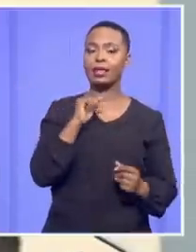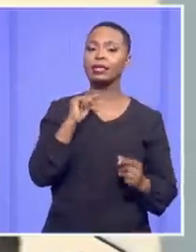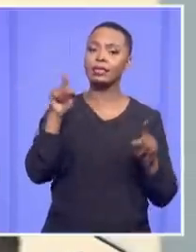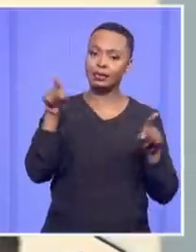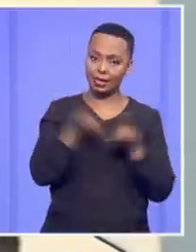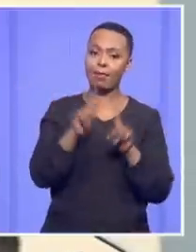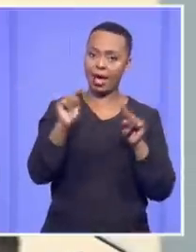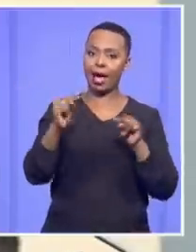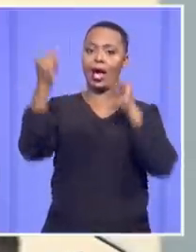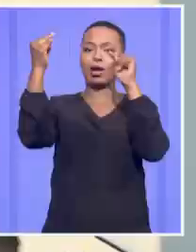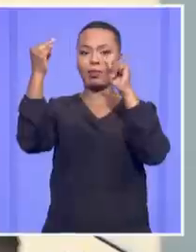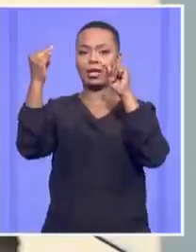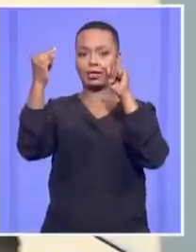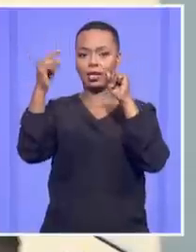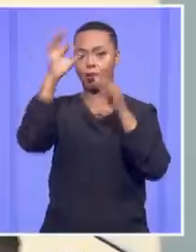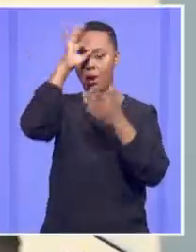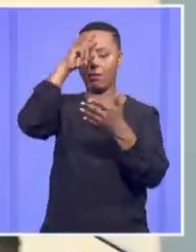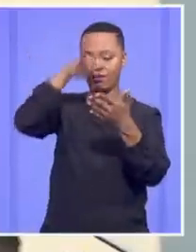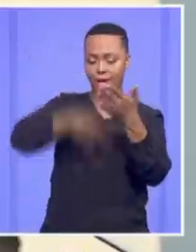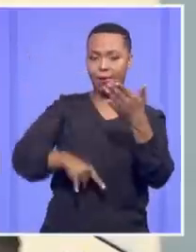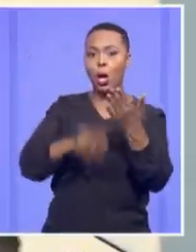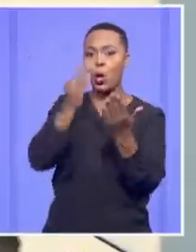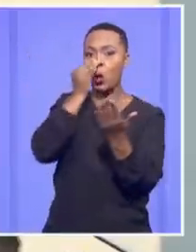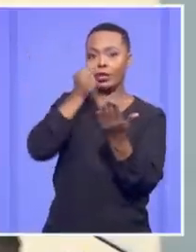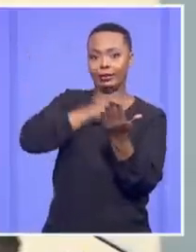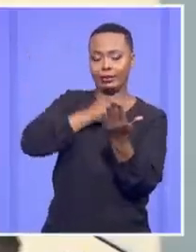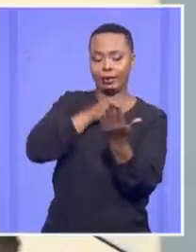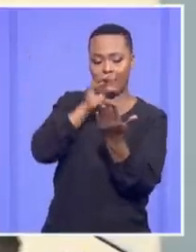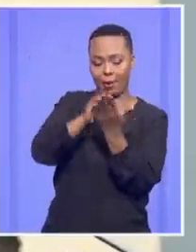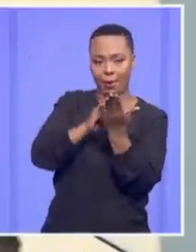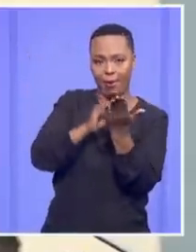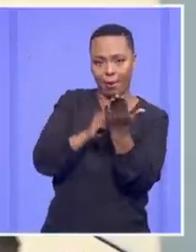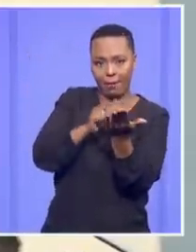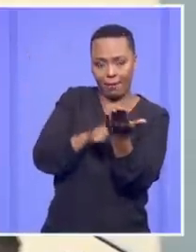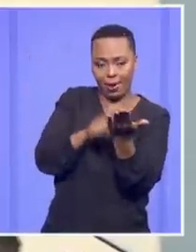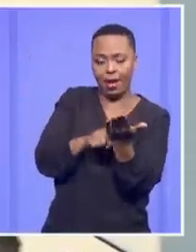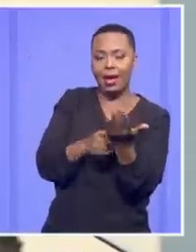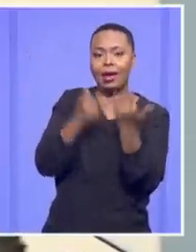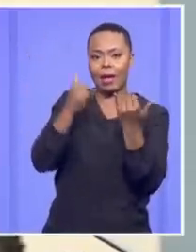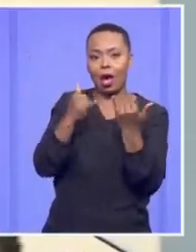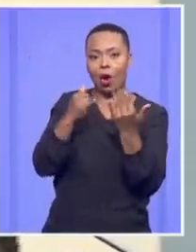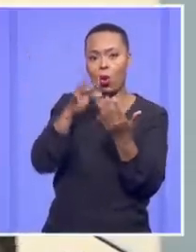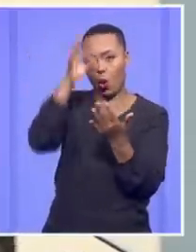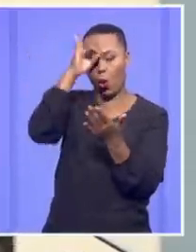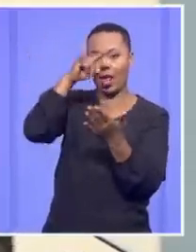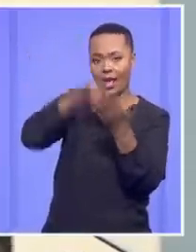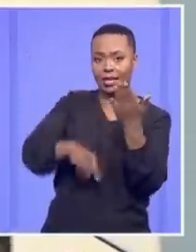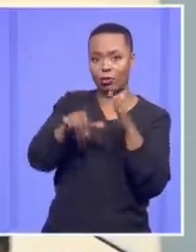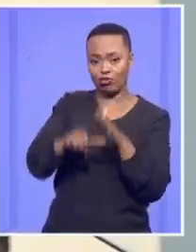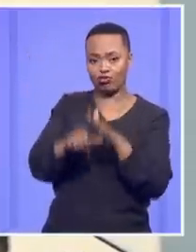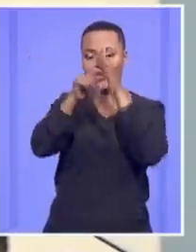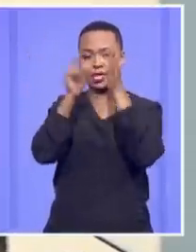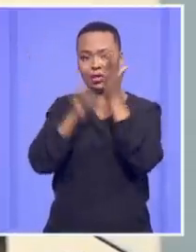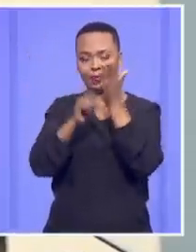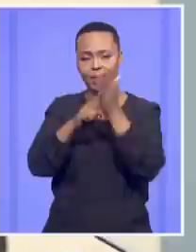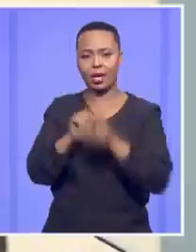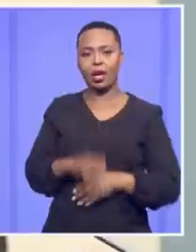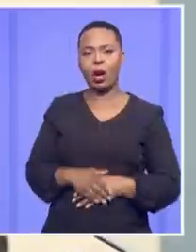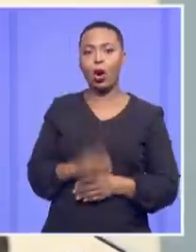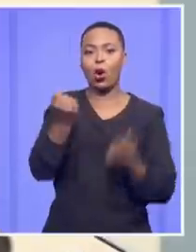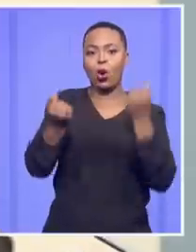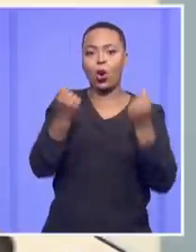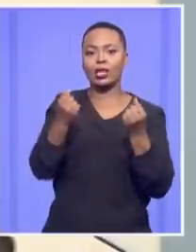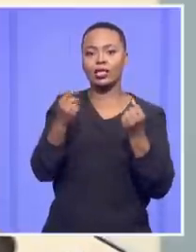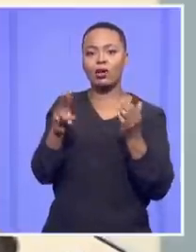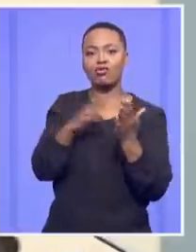same chronology. It's my same set of notes. And it seemed to me, with respect, that that chronology was critical. The court aqua drops a reference to it. They say,